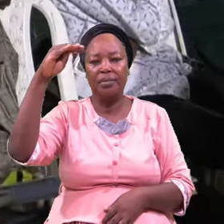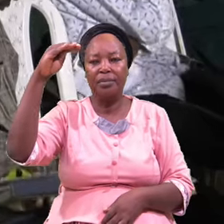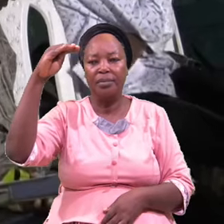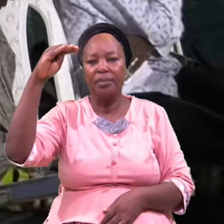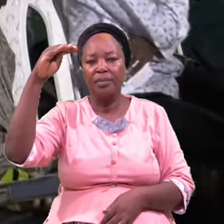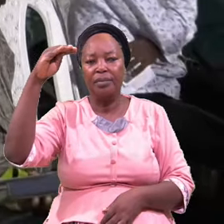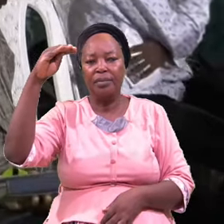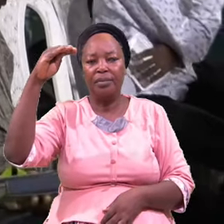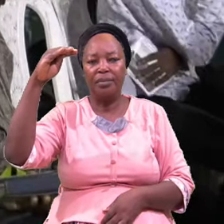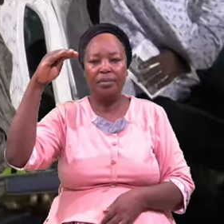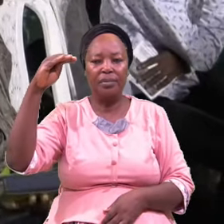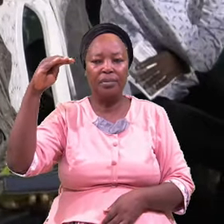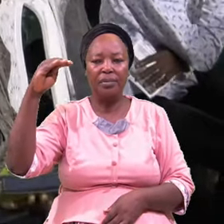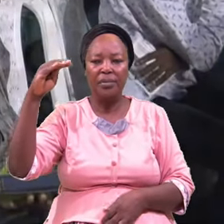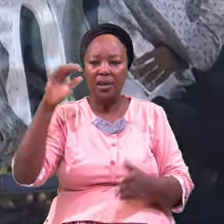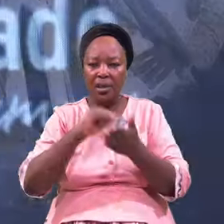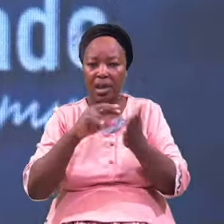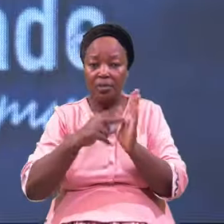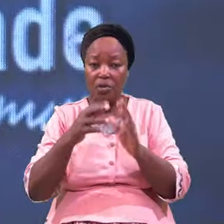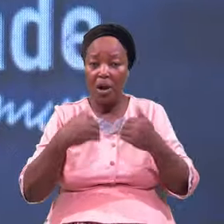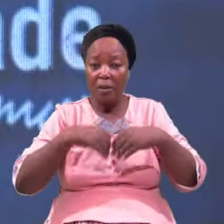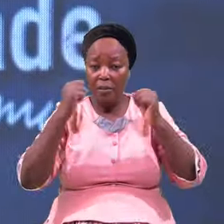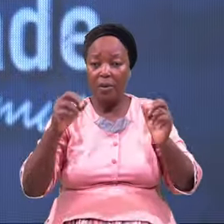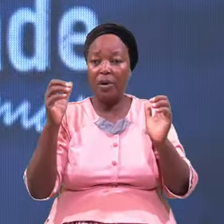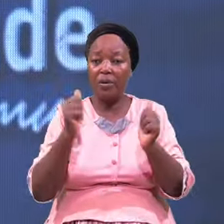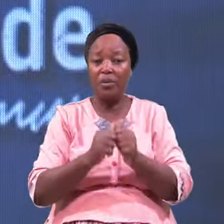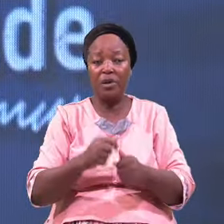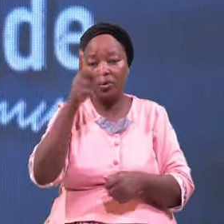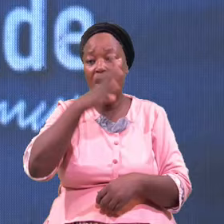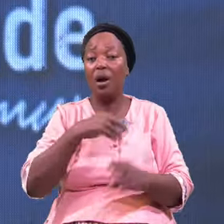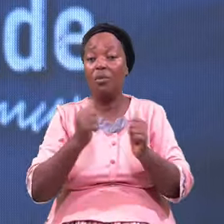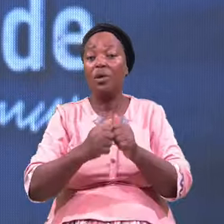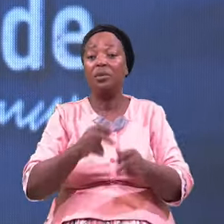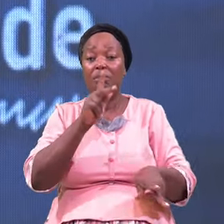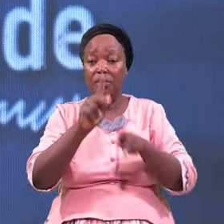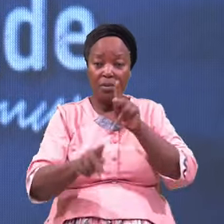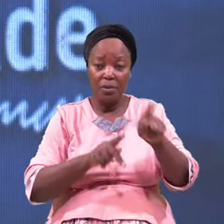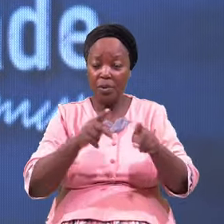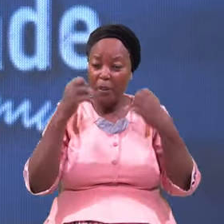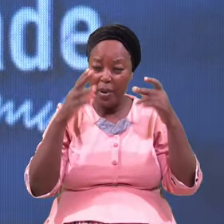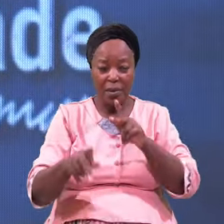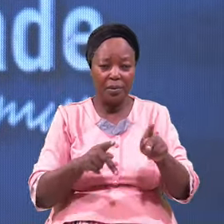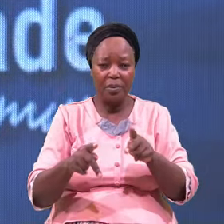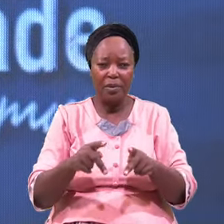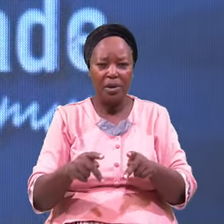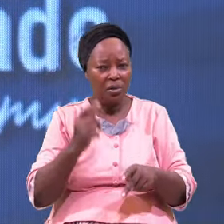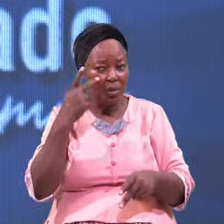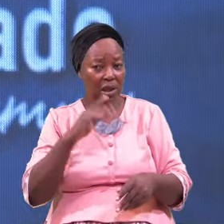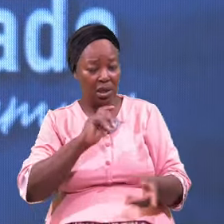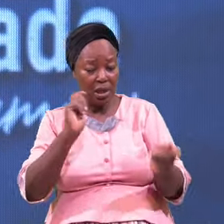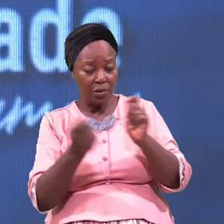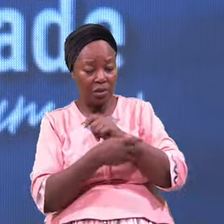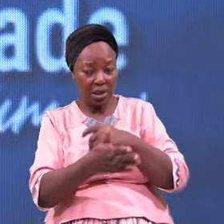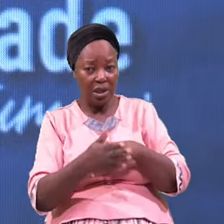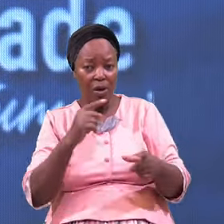You See The Transformation There When It Was With Laban As A